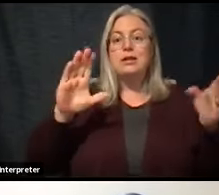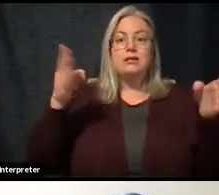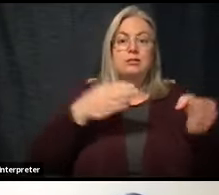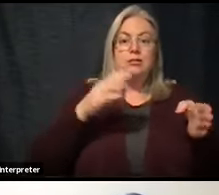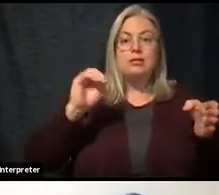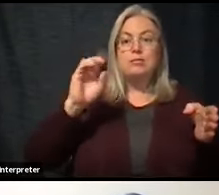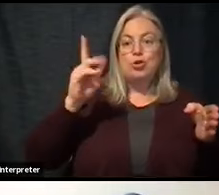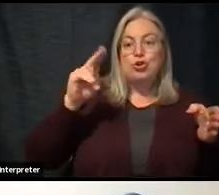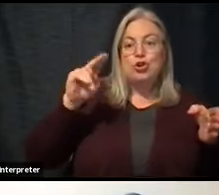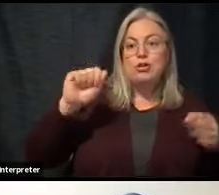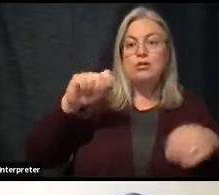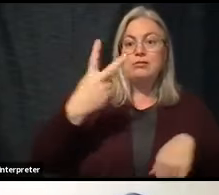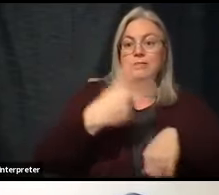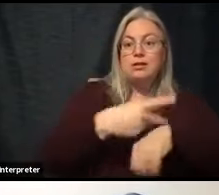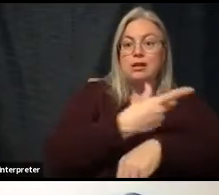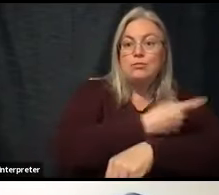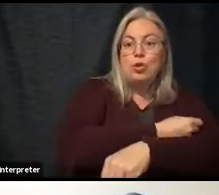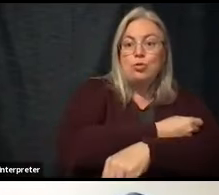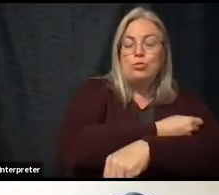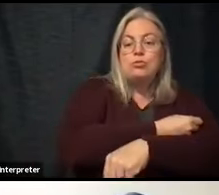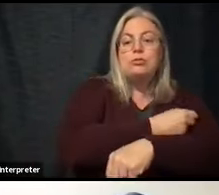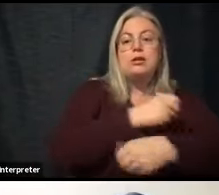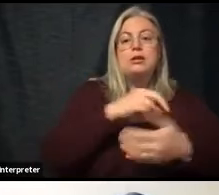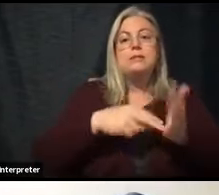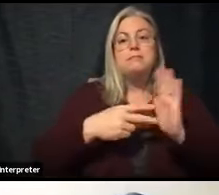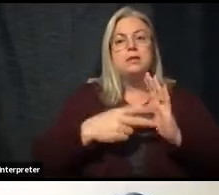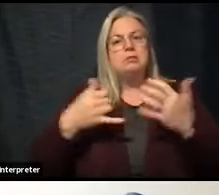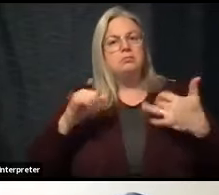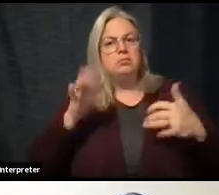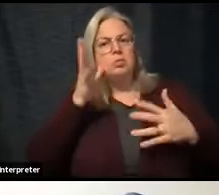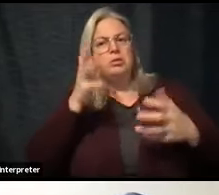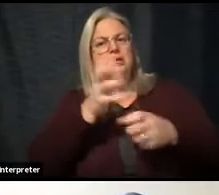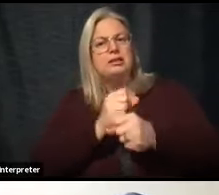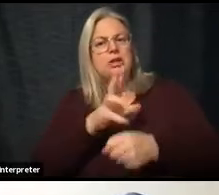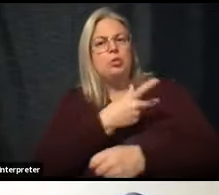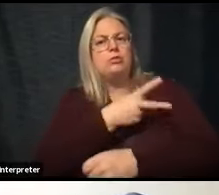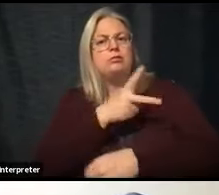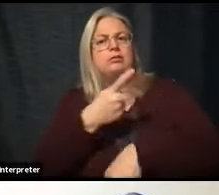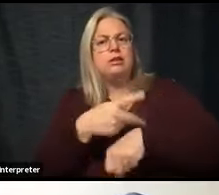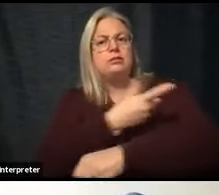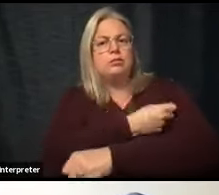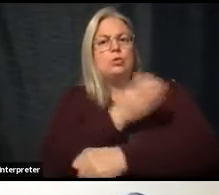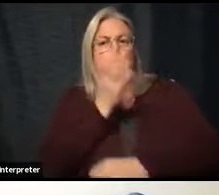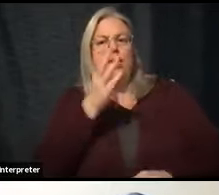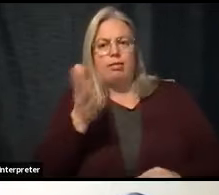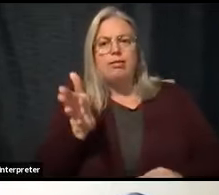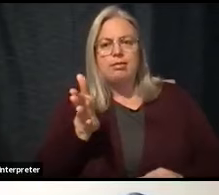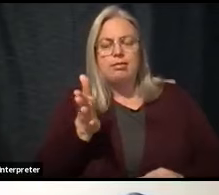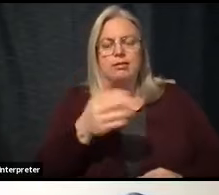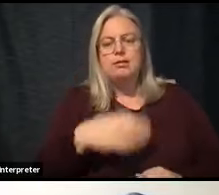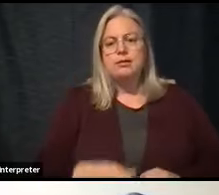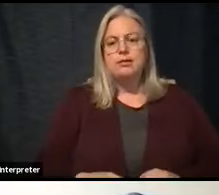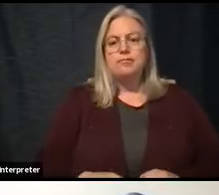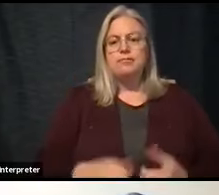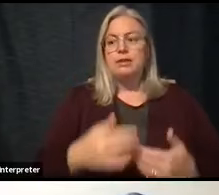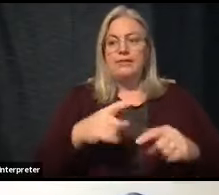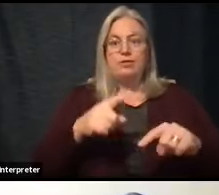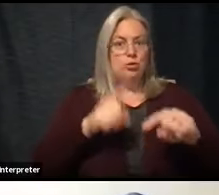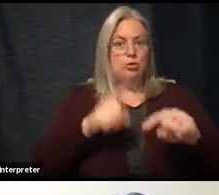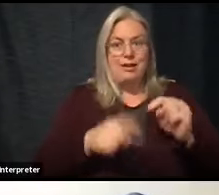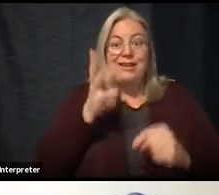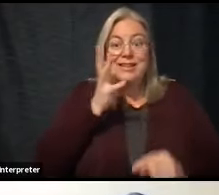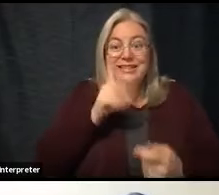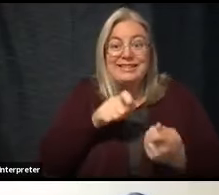appointment, doesn't mean that you don't get your second dose. We have your shots. There will be opportunity to get it, even if you can't get it on